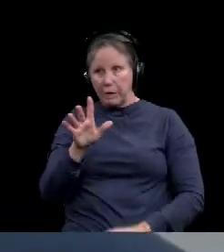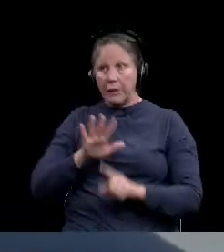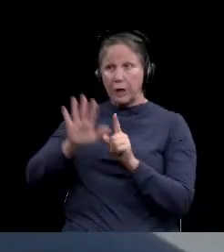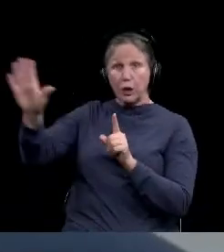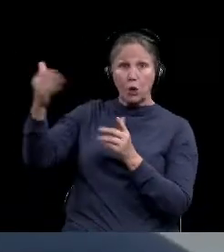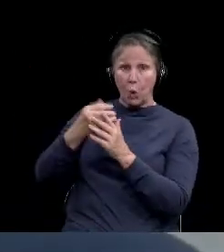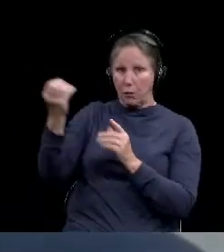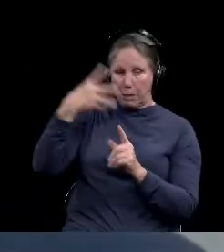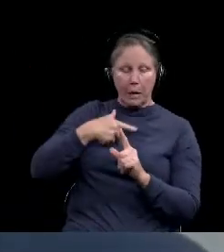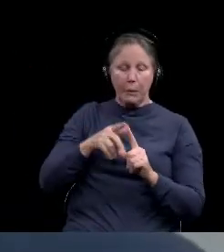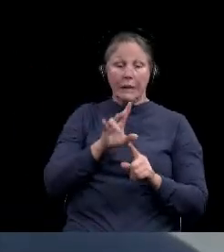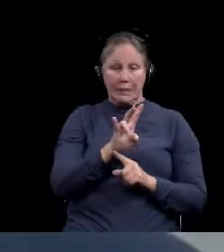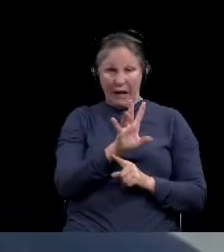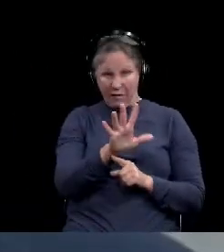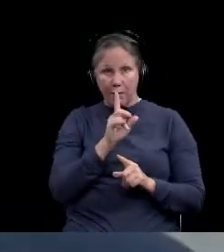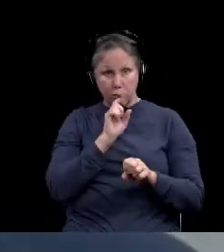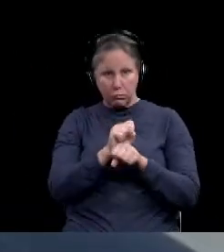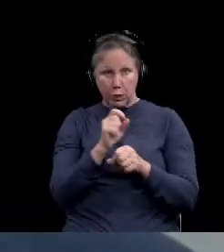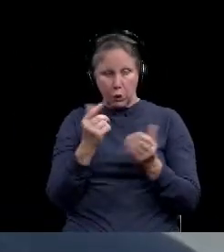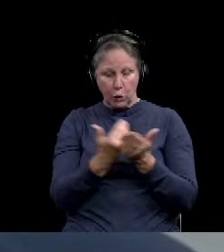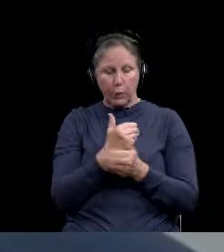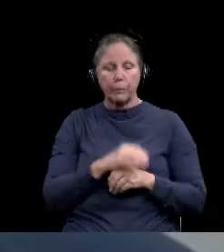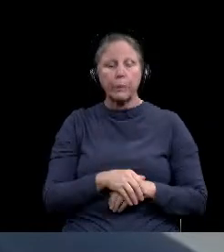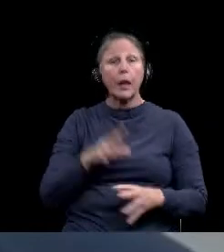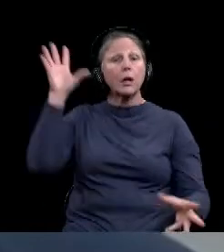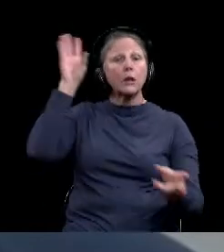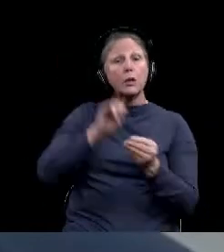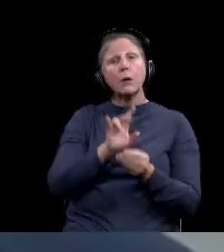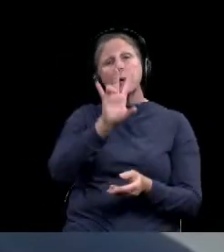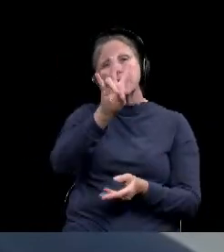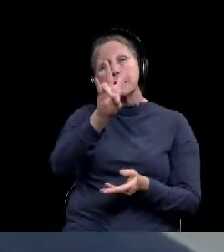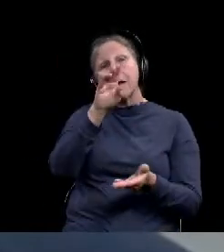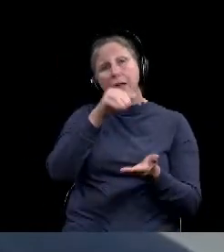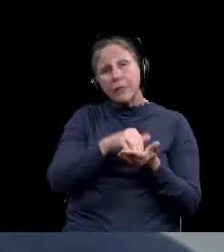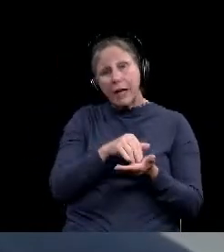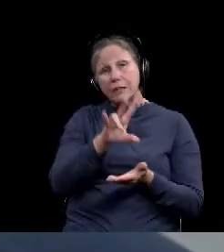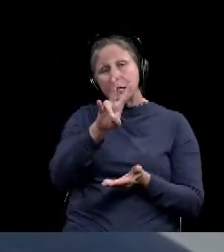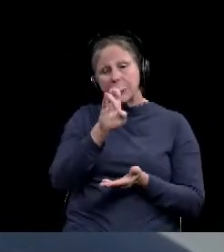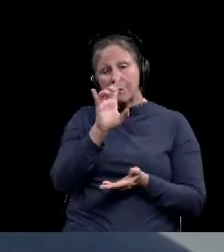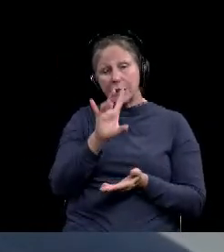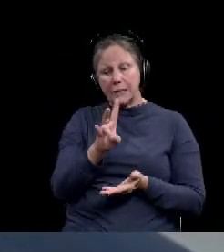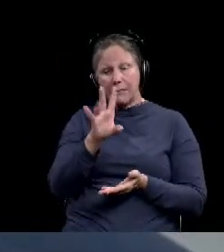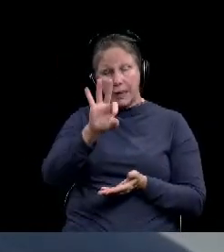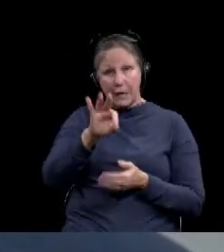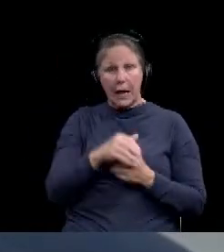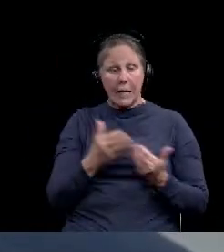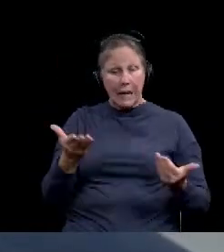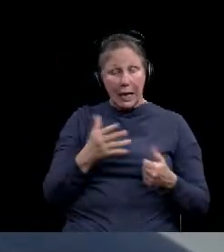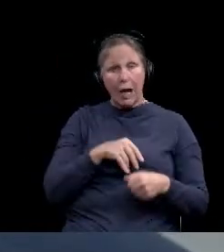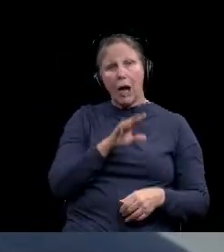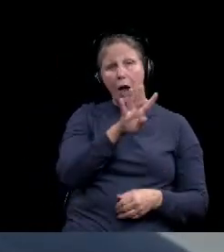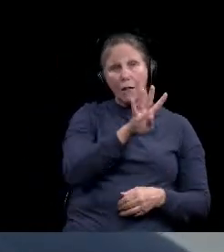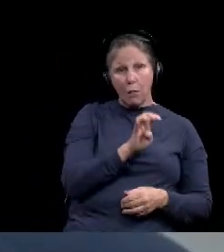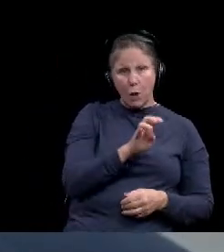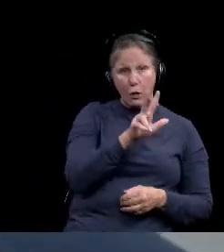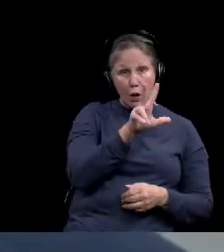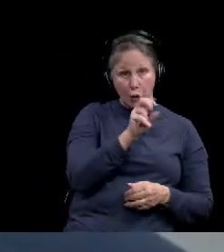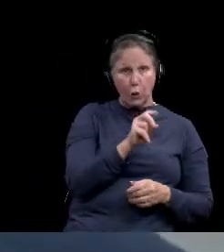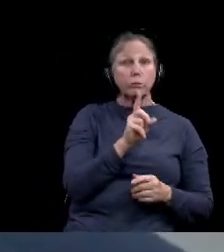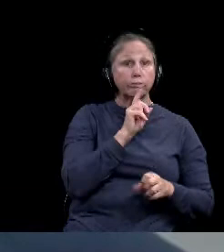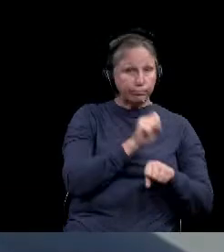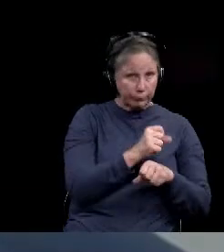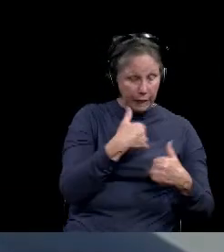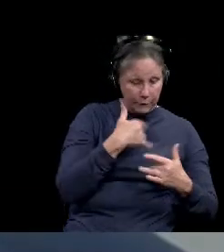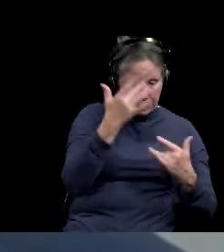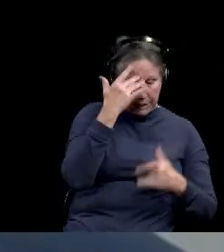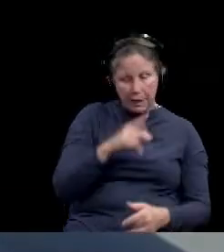that's reporting. Total cases 7,779 here in McClendon County, 430 are active. 7